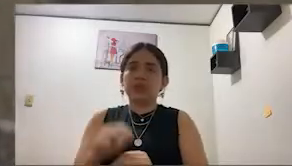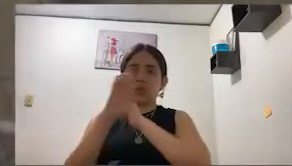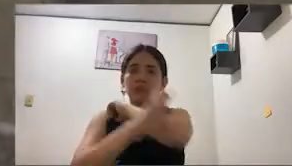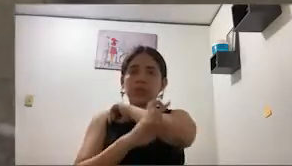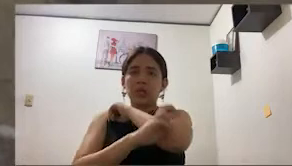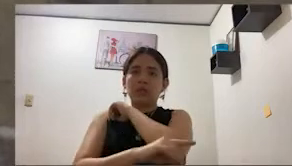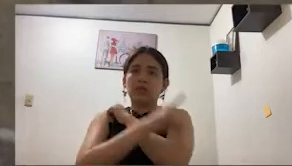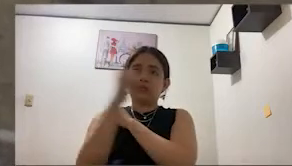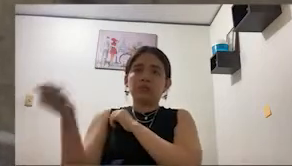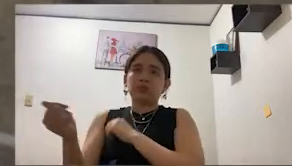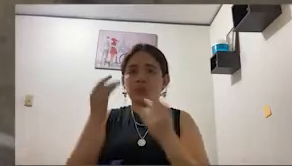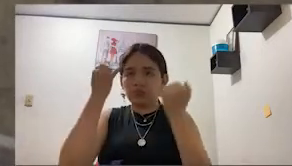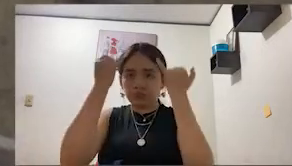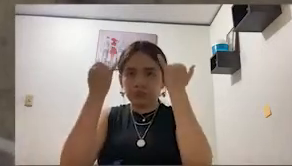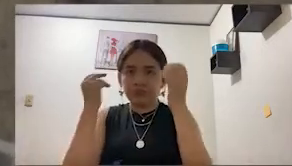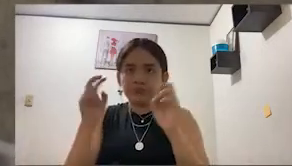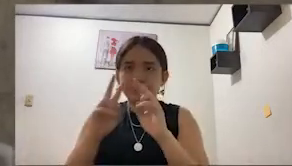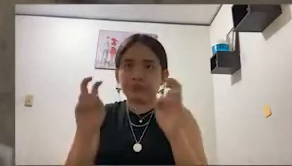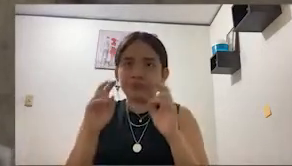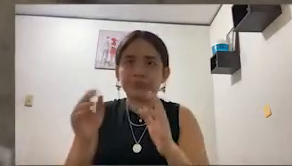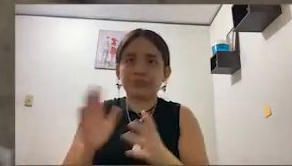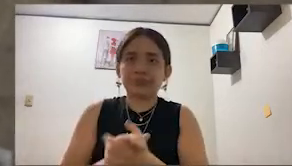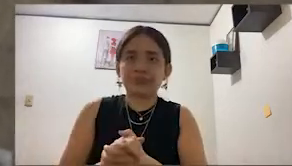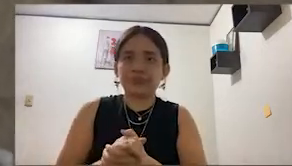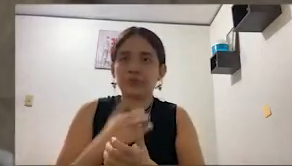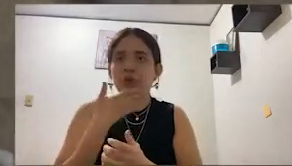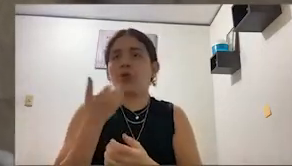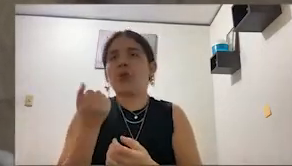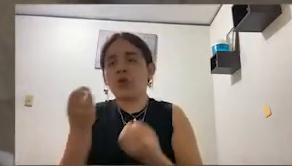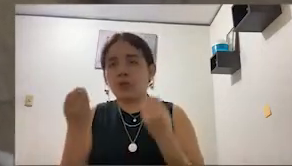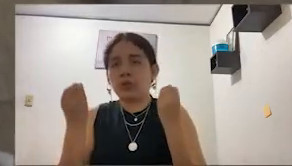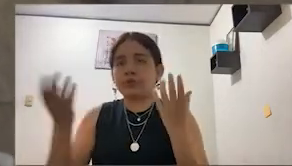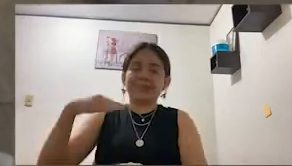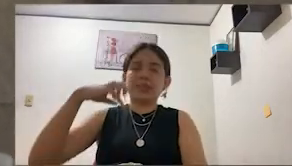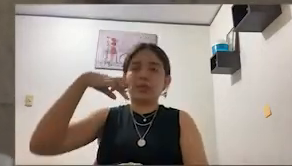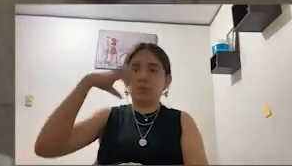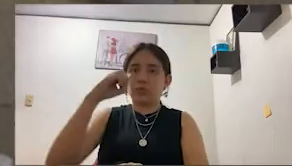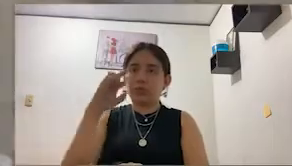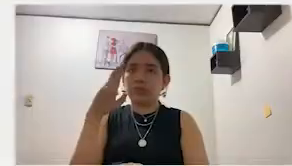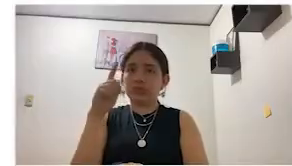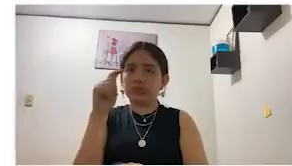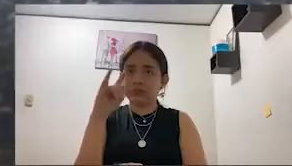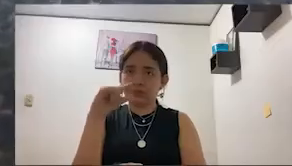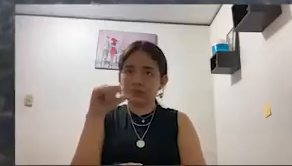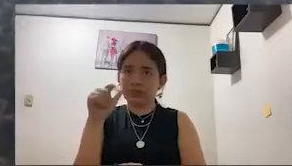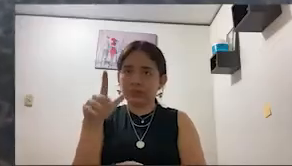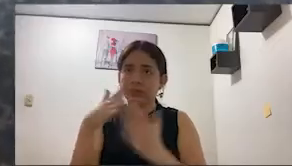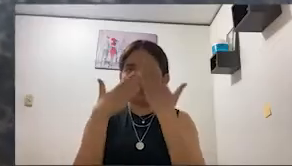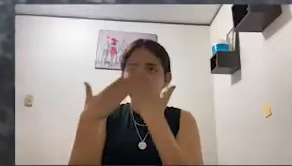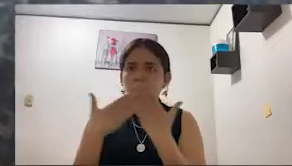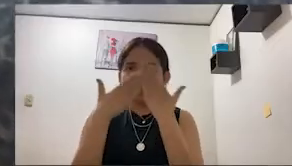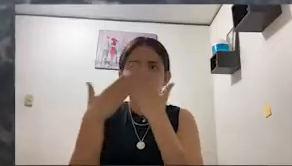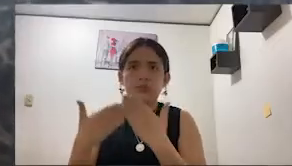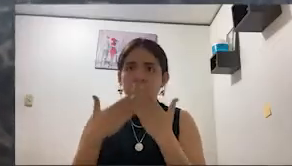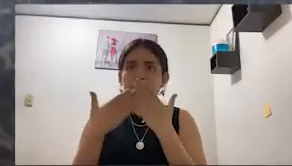material as a widely used as concrete requires the use of non-renewable raw materials that generate a